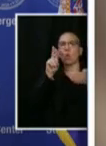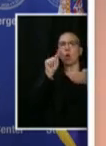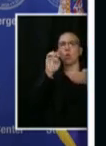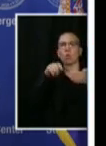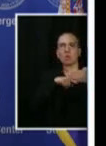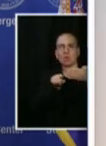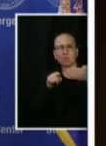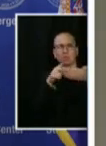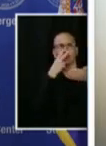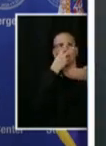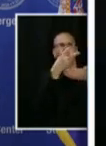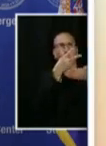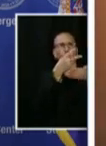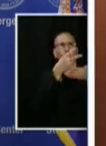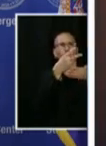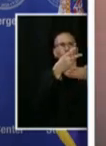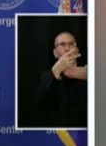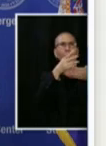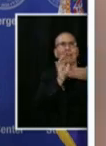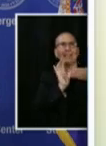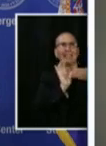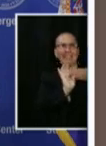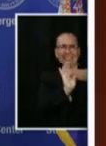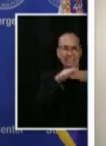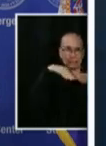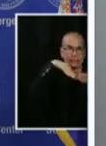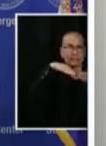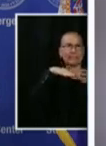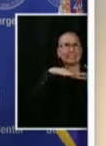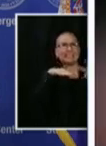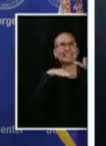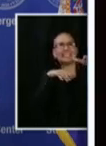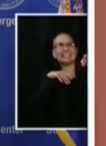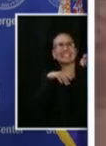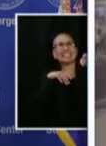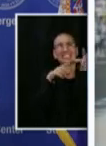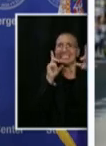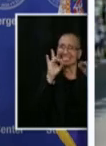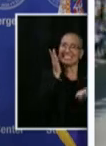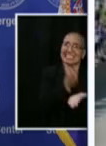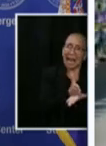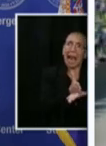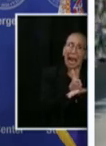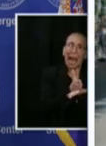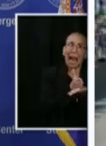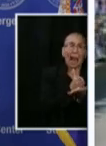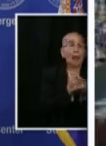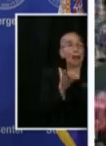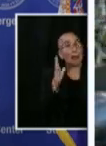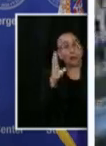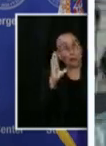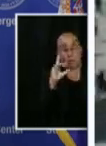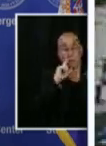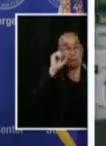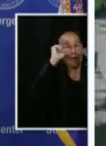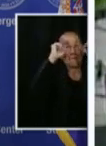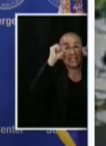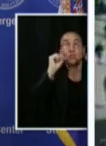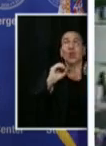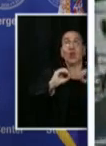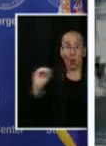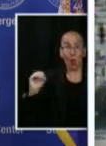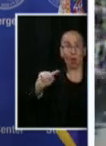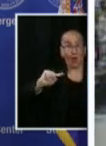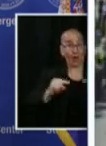cars. He did break, is what you see. But I think the amazing thing in this story was, first of all, that no one was hurt. The crowd then responding,